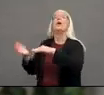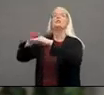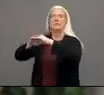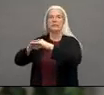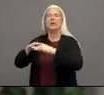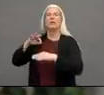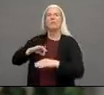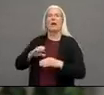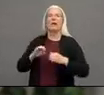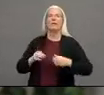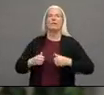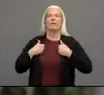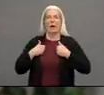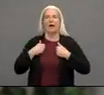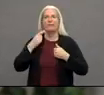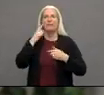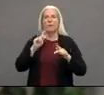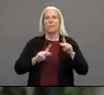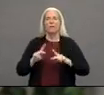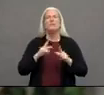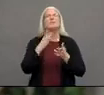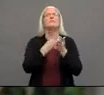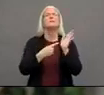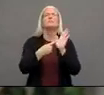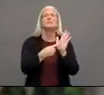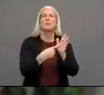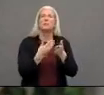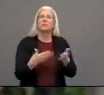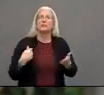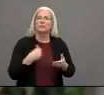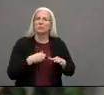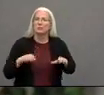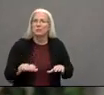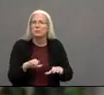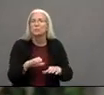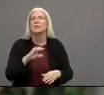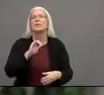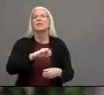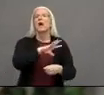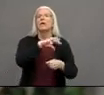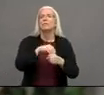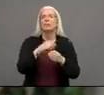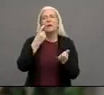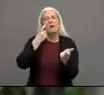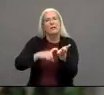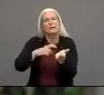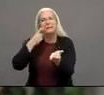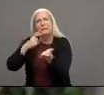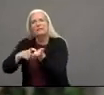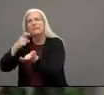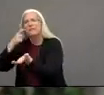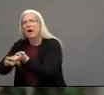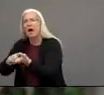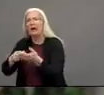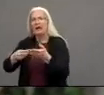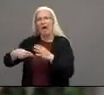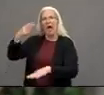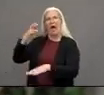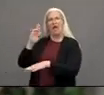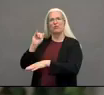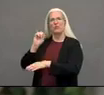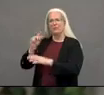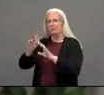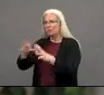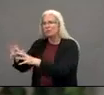some examples of public health nursing activities include identifying at-risk populations such as people are homeless